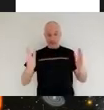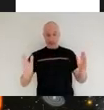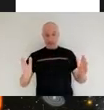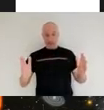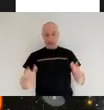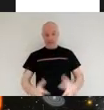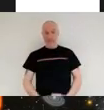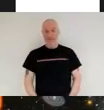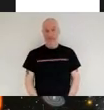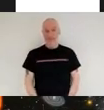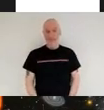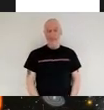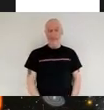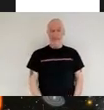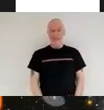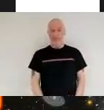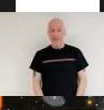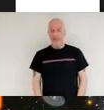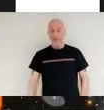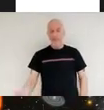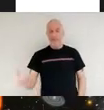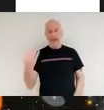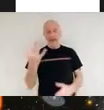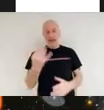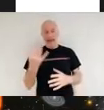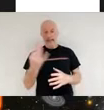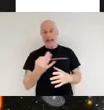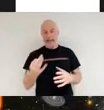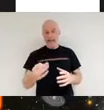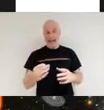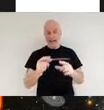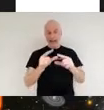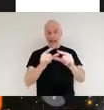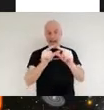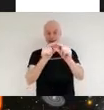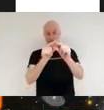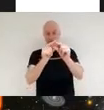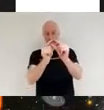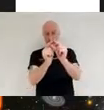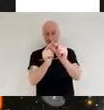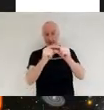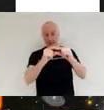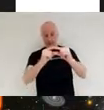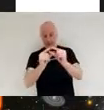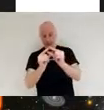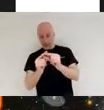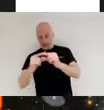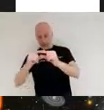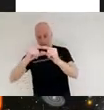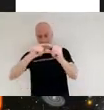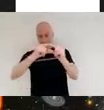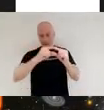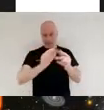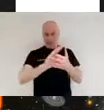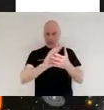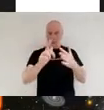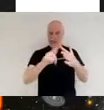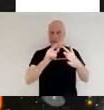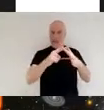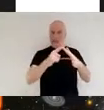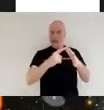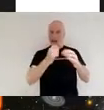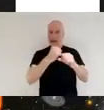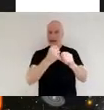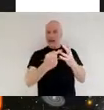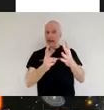it's made up of 18 hexagonal individual mirror segments that will build together to make the primary